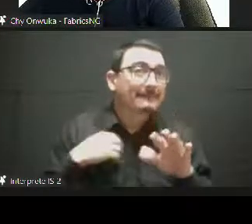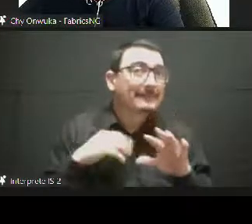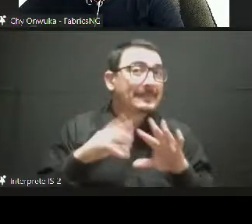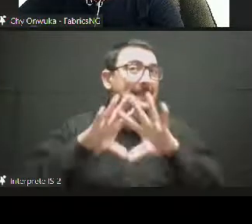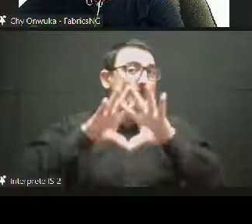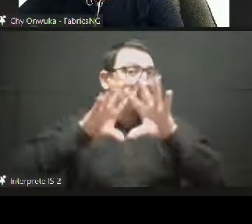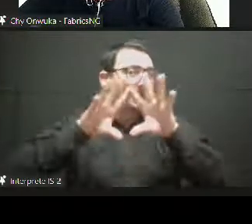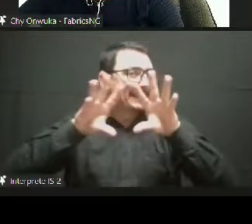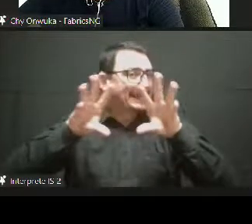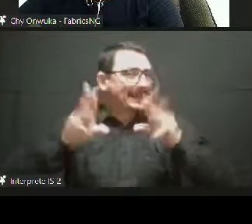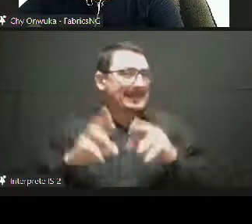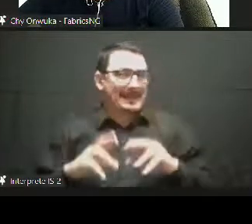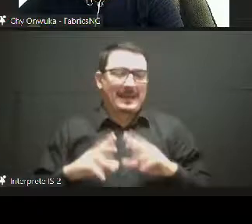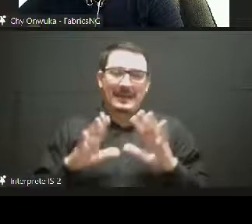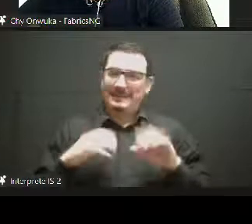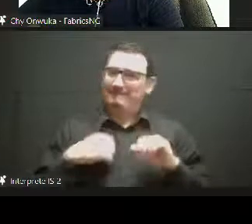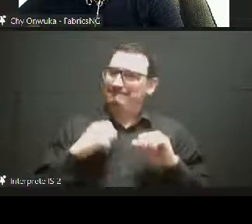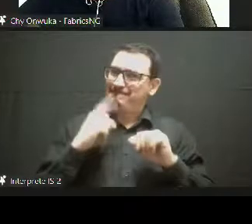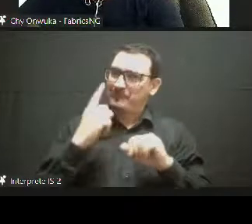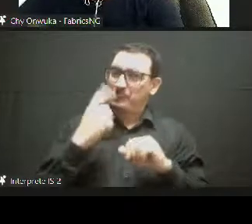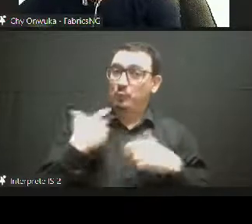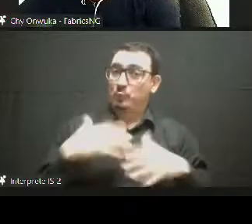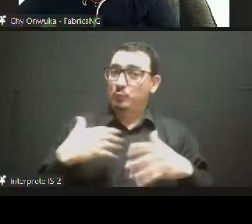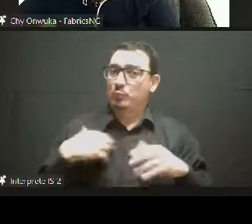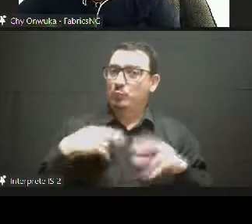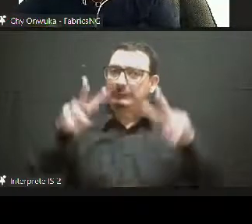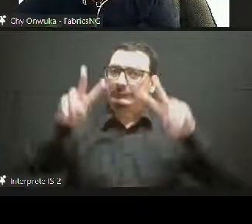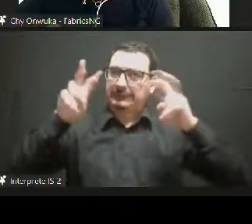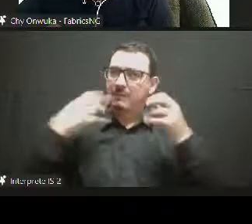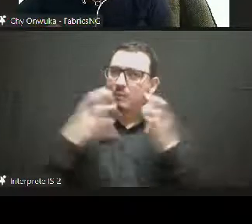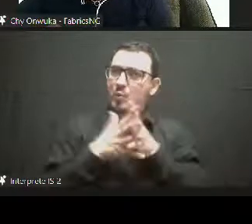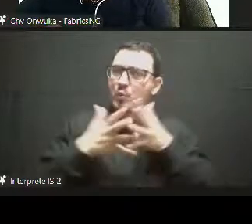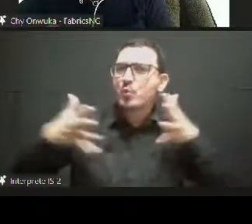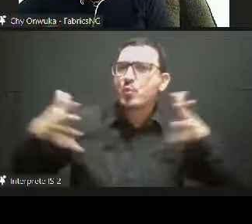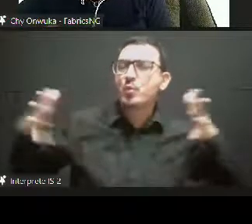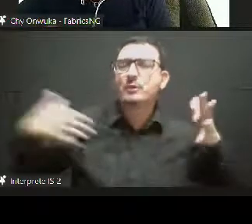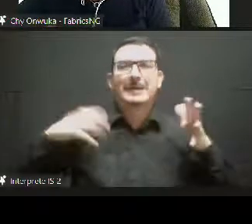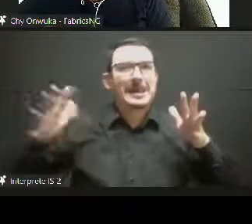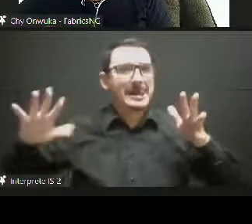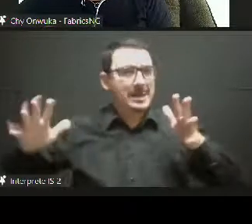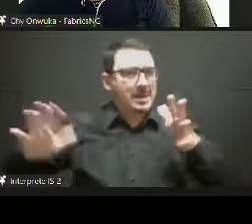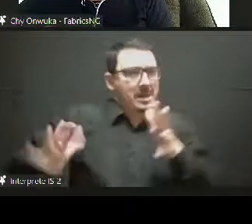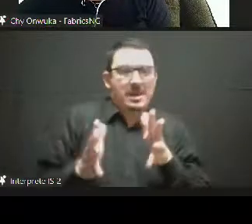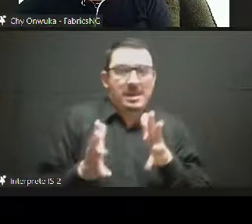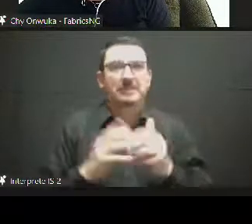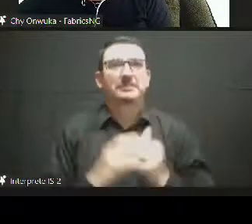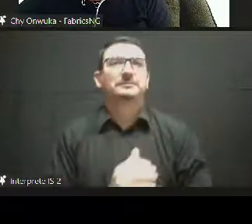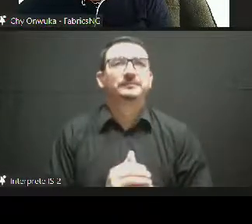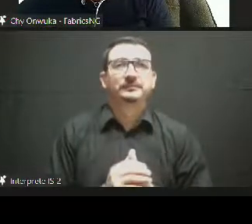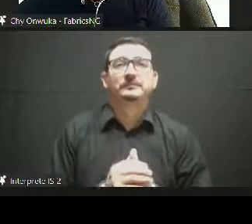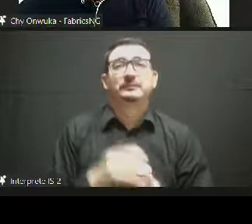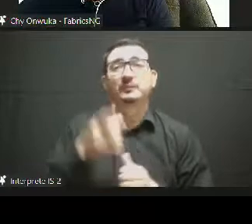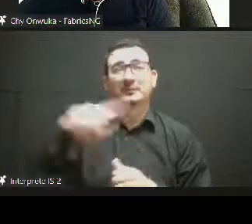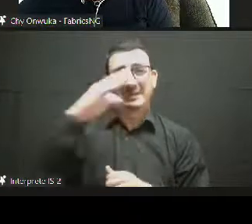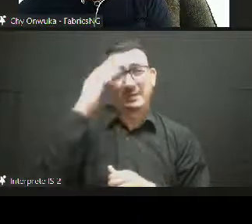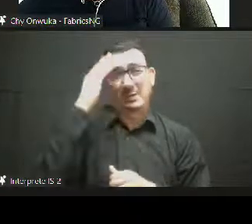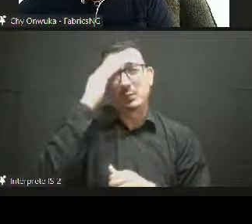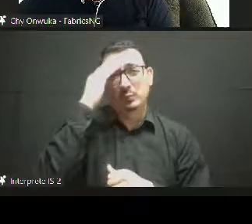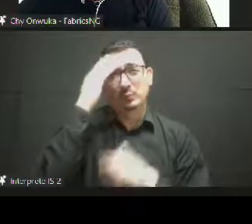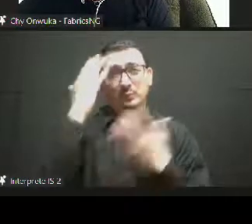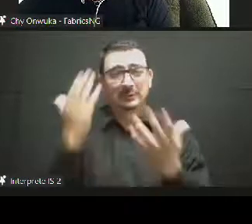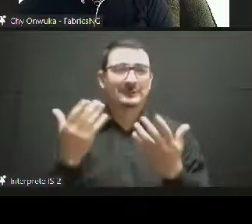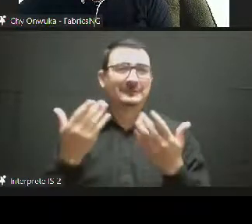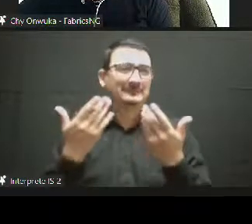doubled down the budget for culture in many respects. First of all, we have increased indeed